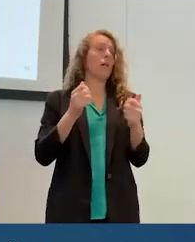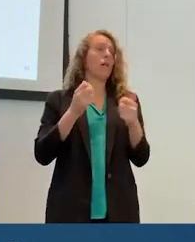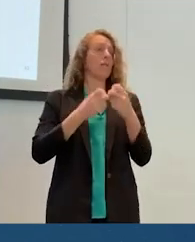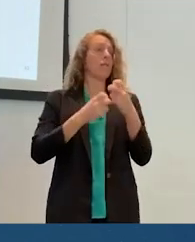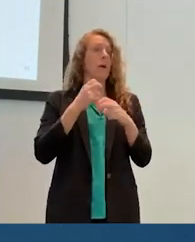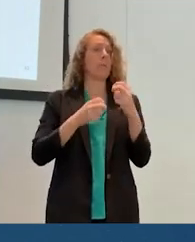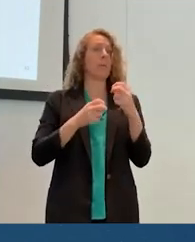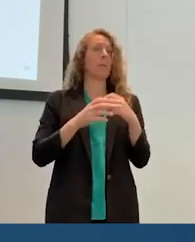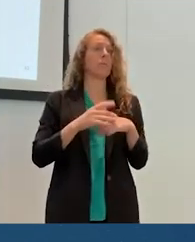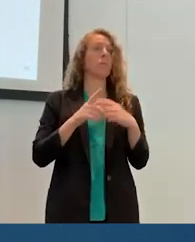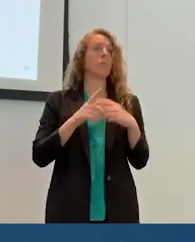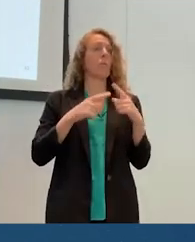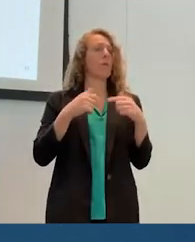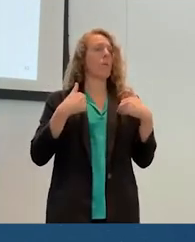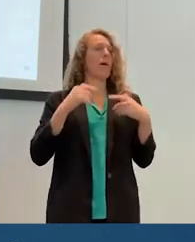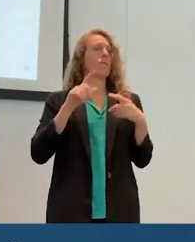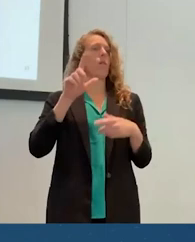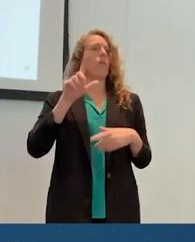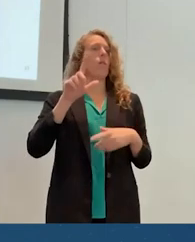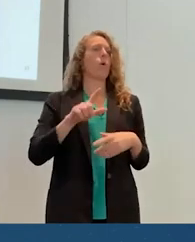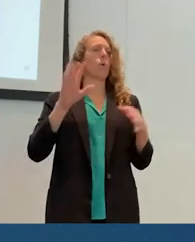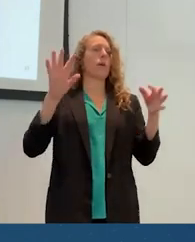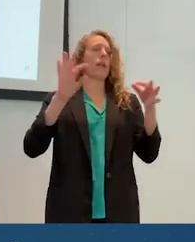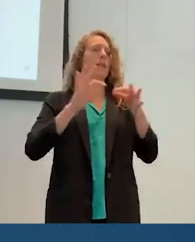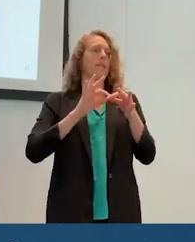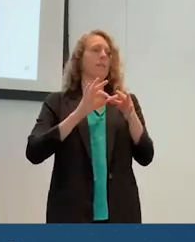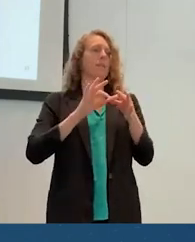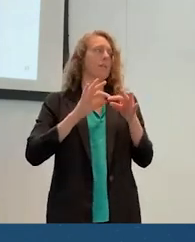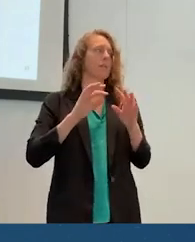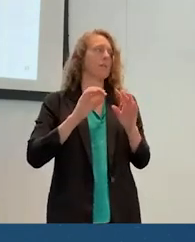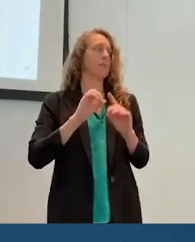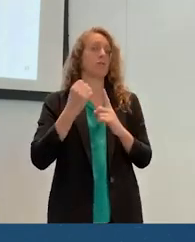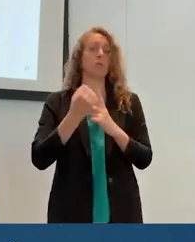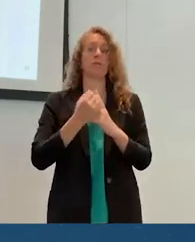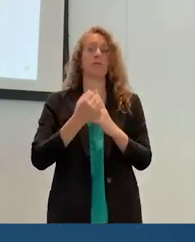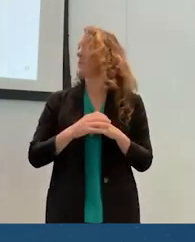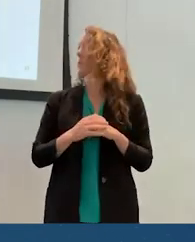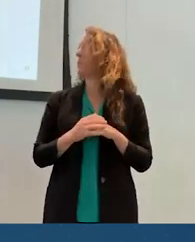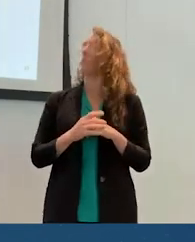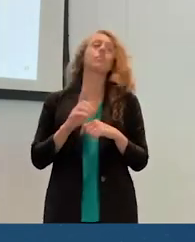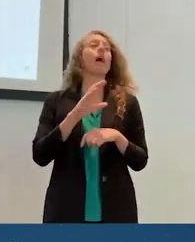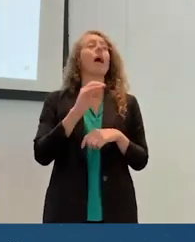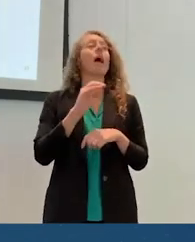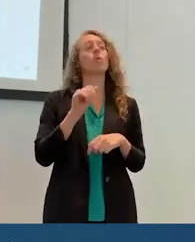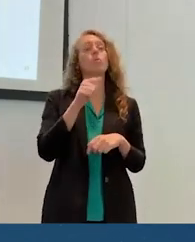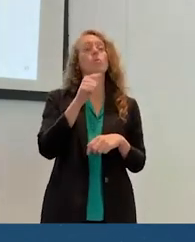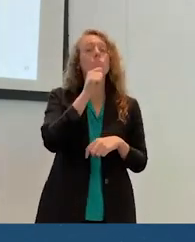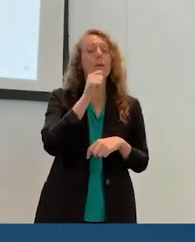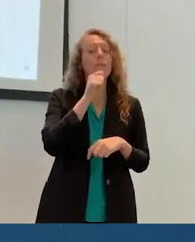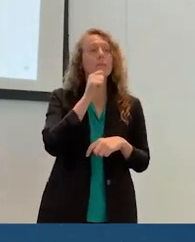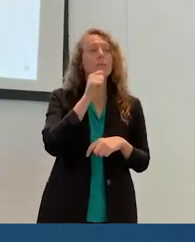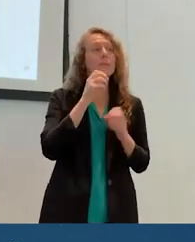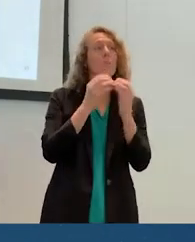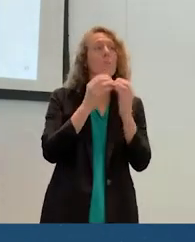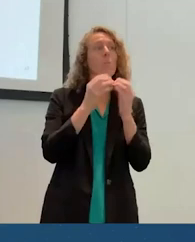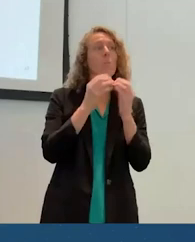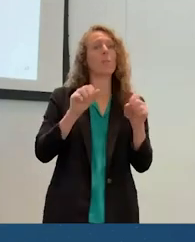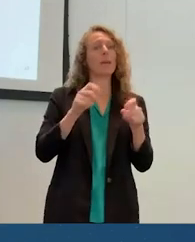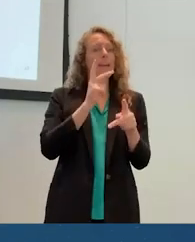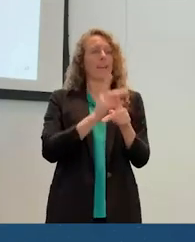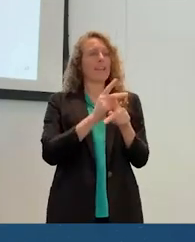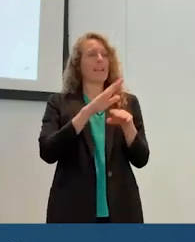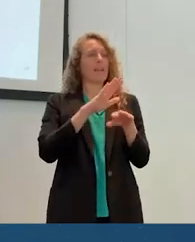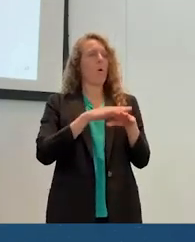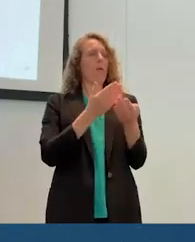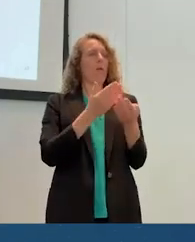low connectivity situations. Absolutely. And in terms of privacy, the more stuff we can keep on device, the more we